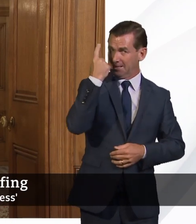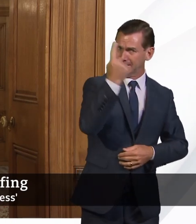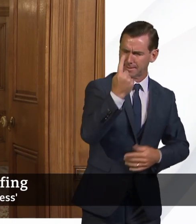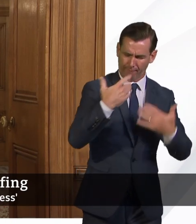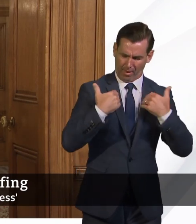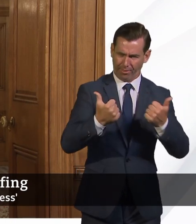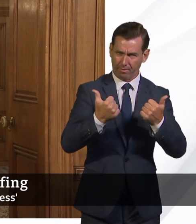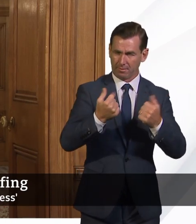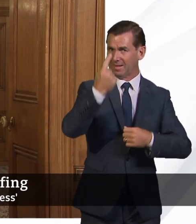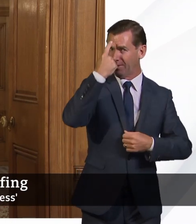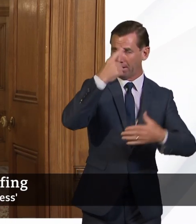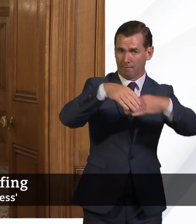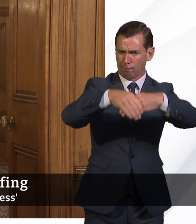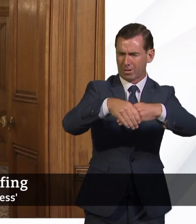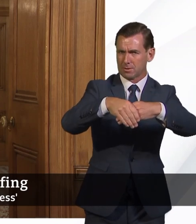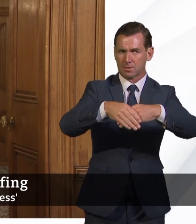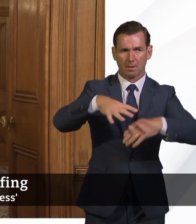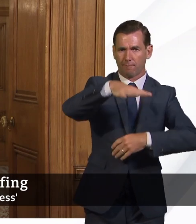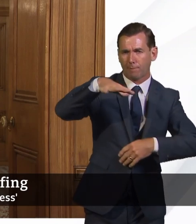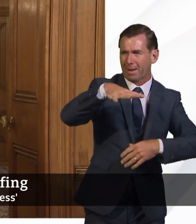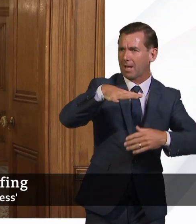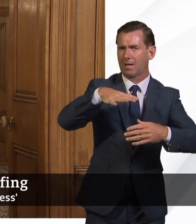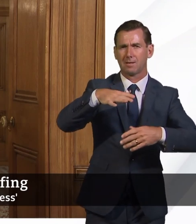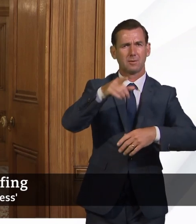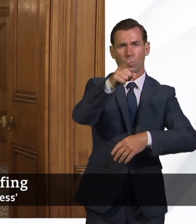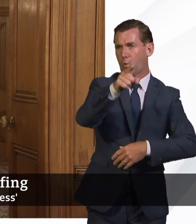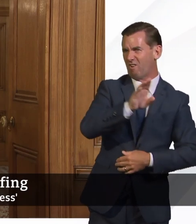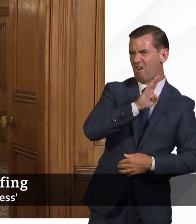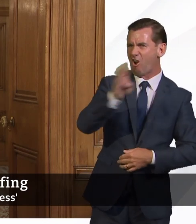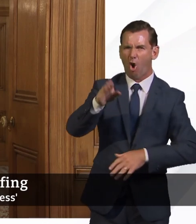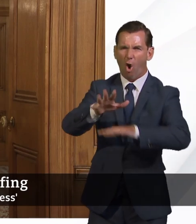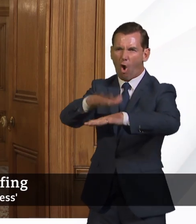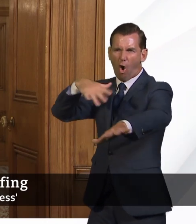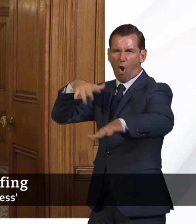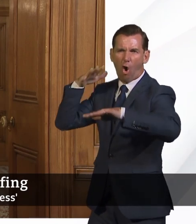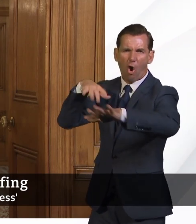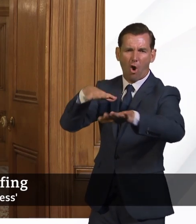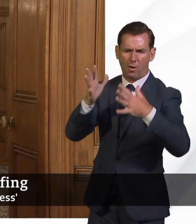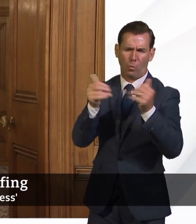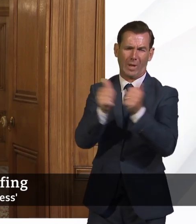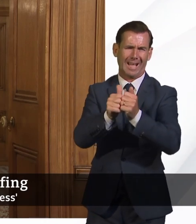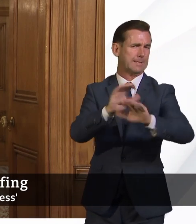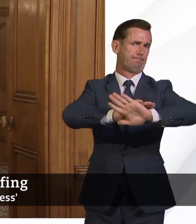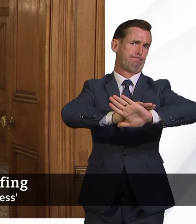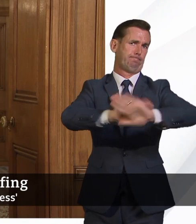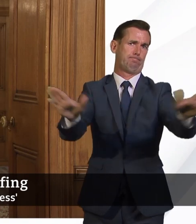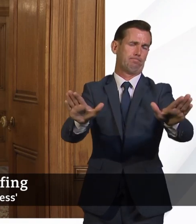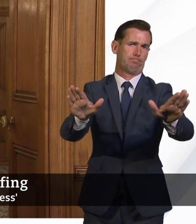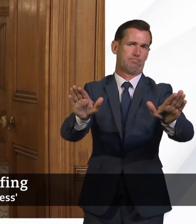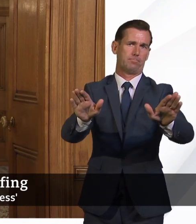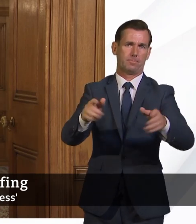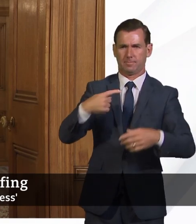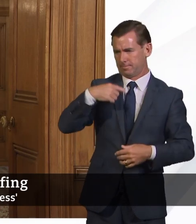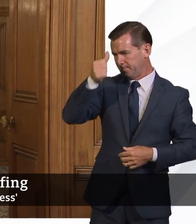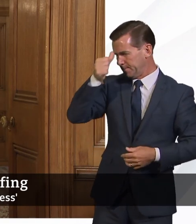and that of your friends and families, don't attend mass gatherings. We've come a long way.